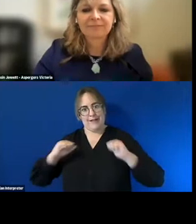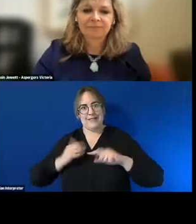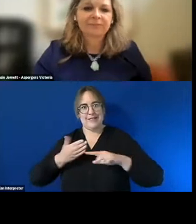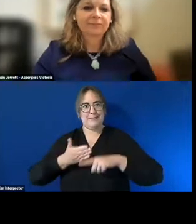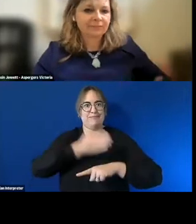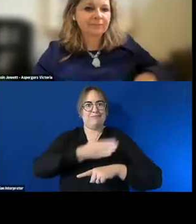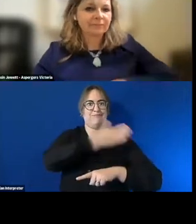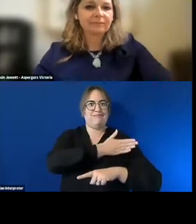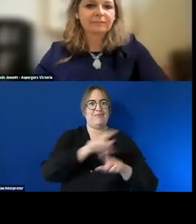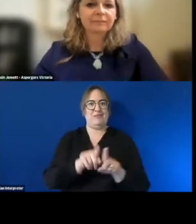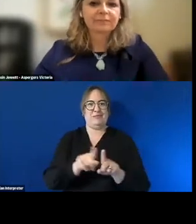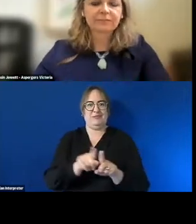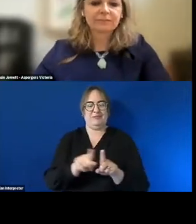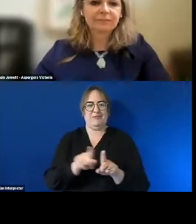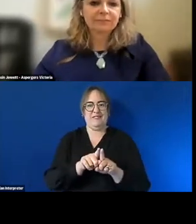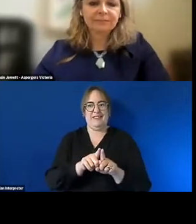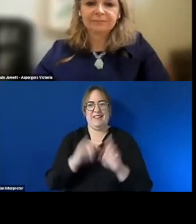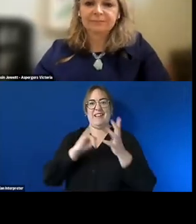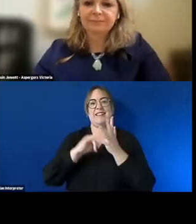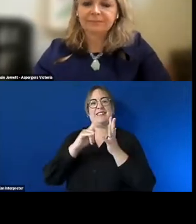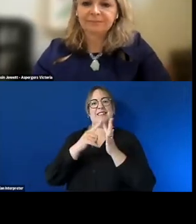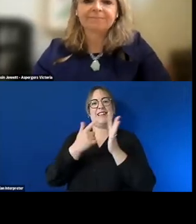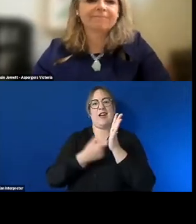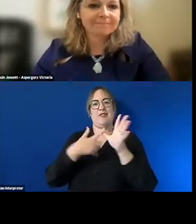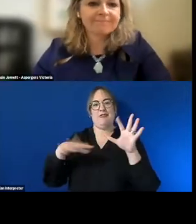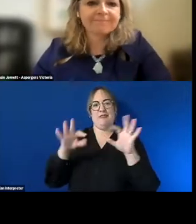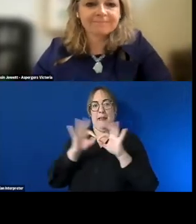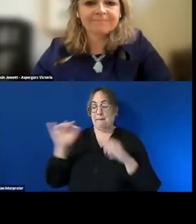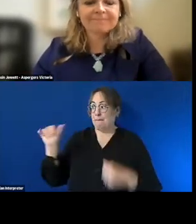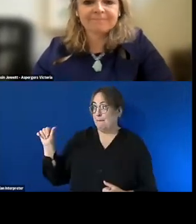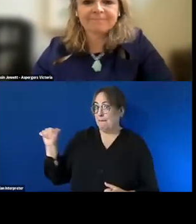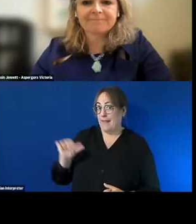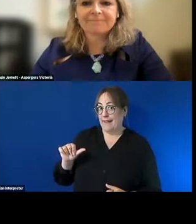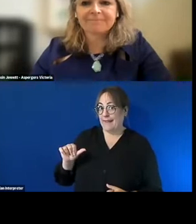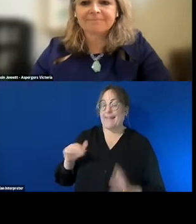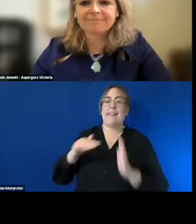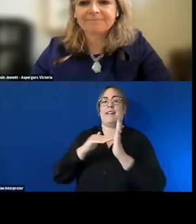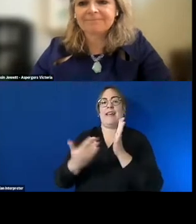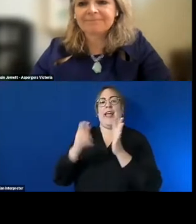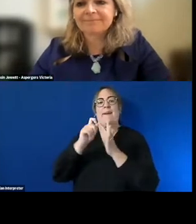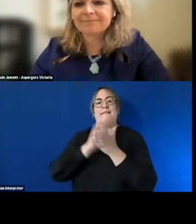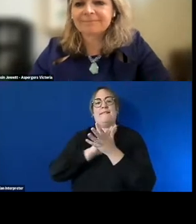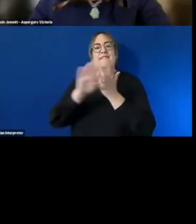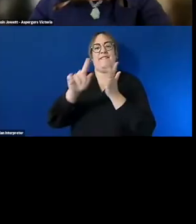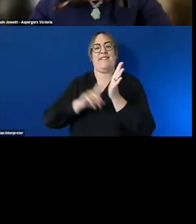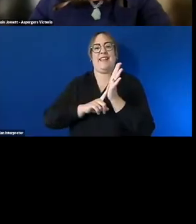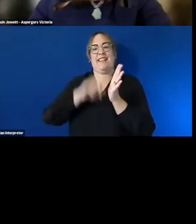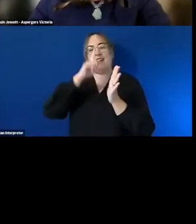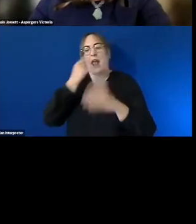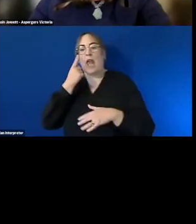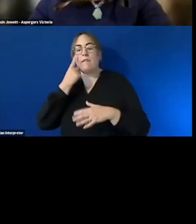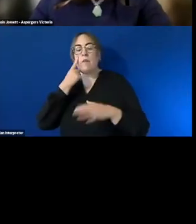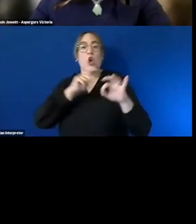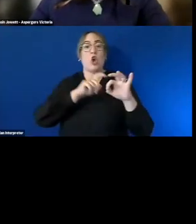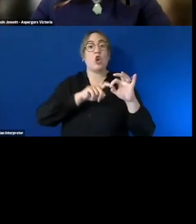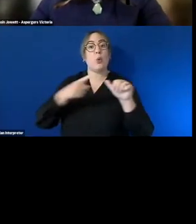now i would like to invite sir app from job access back to join us and i'll hand the mic back to phil to facilitate the question and answers thank you